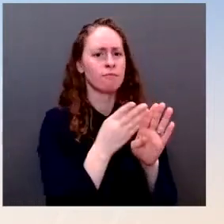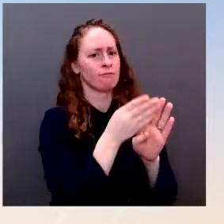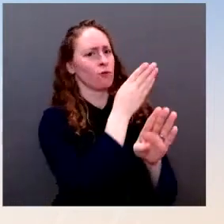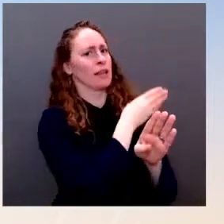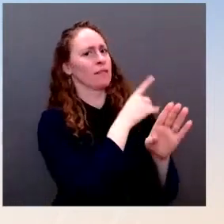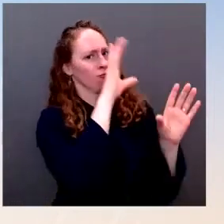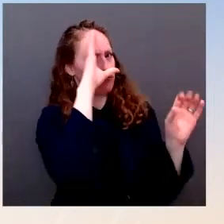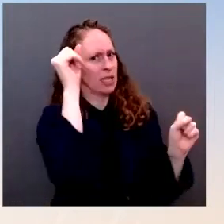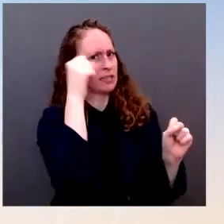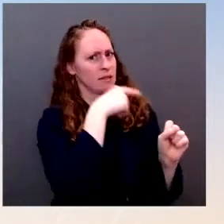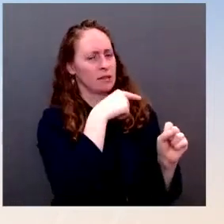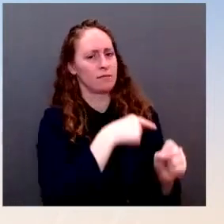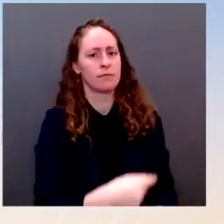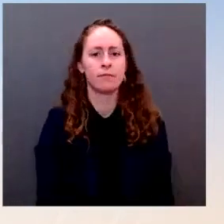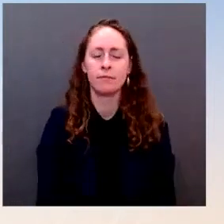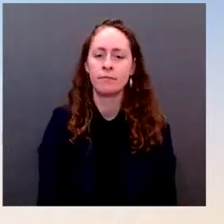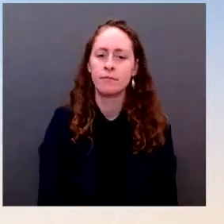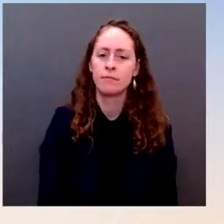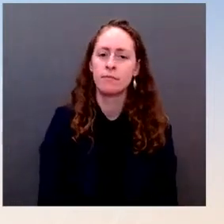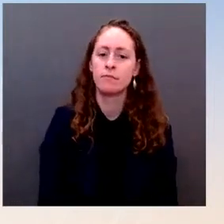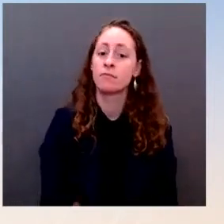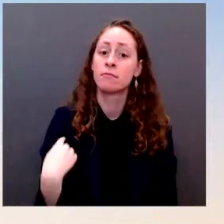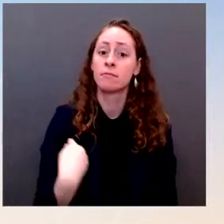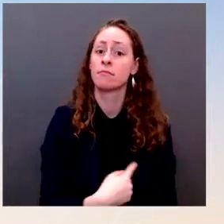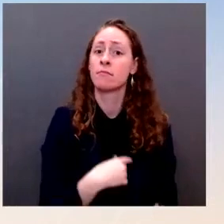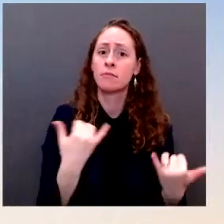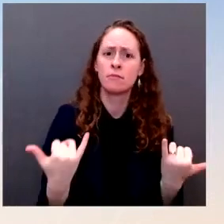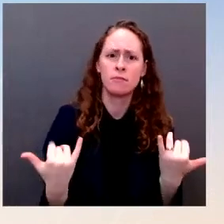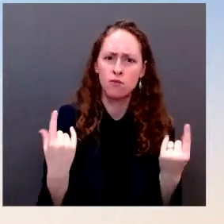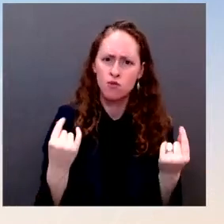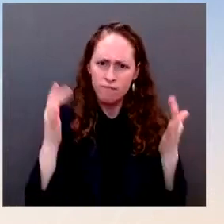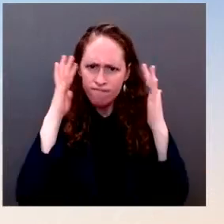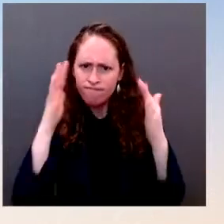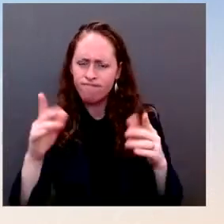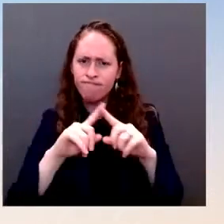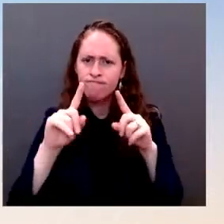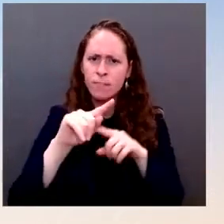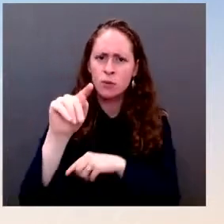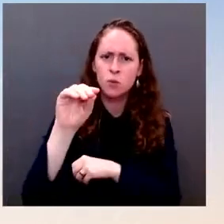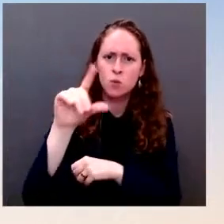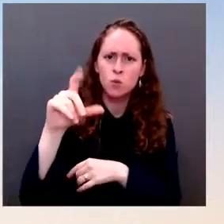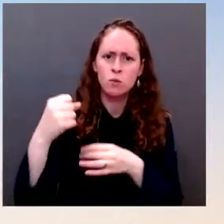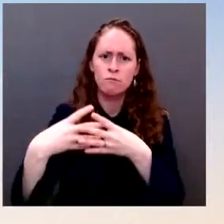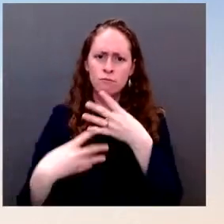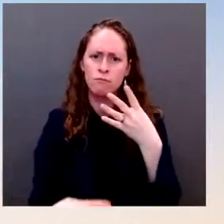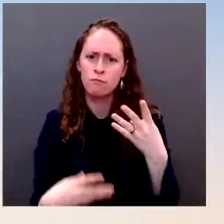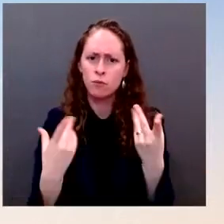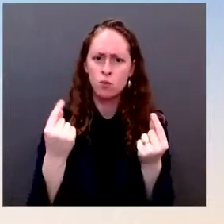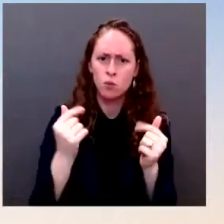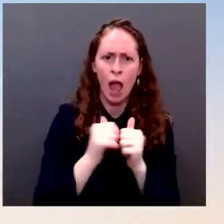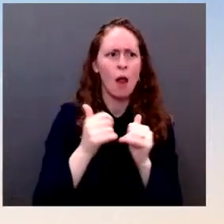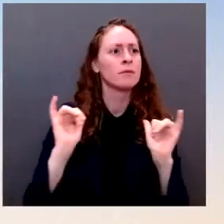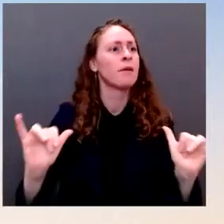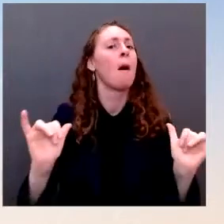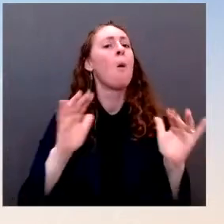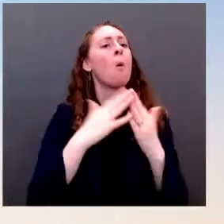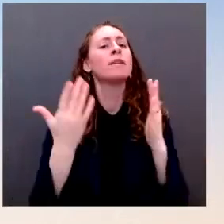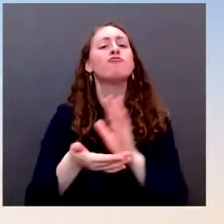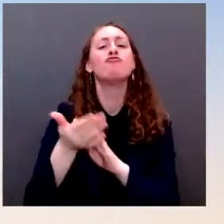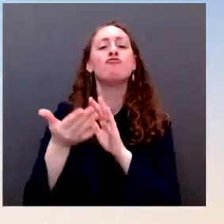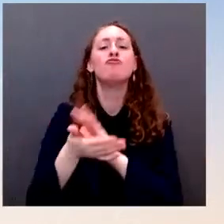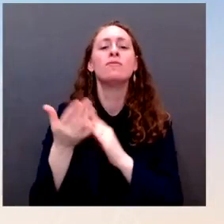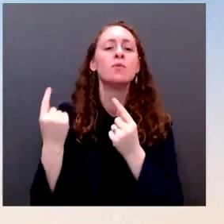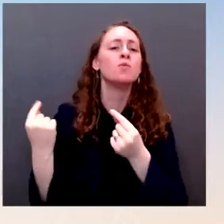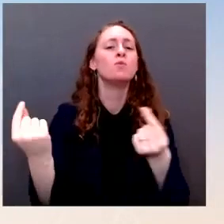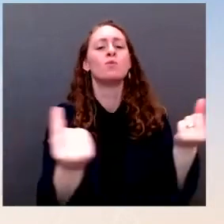open thanks to the President's leadership and focus on fighting the virus. And that's reflected in the fact that 98 percent of schools are